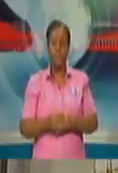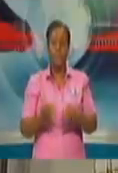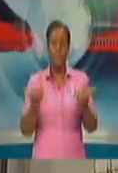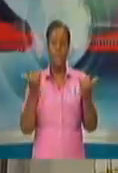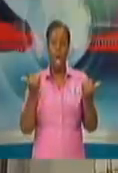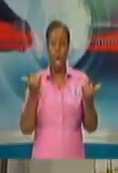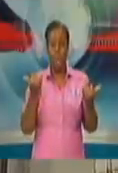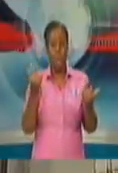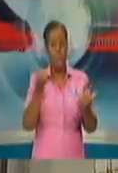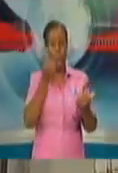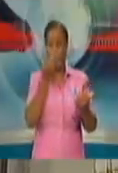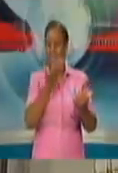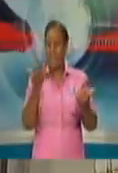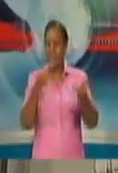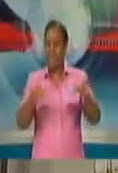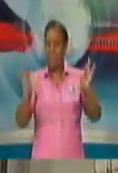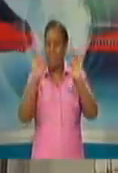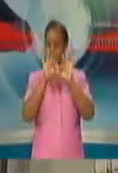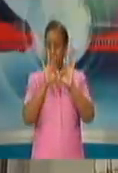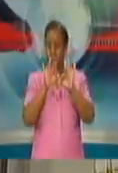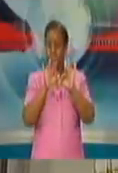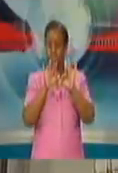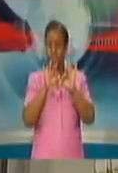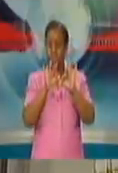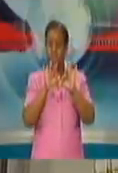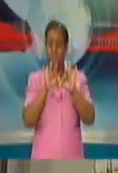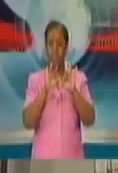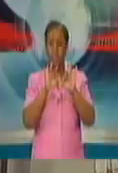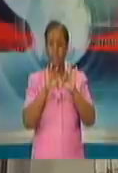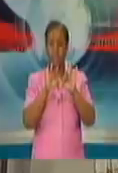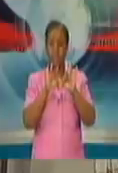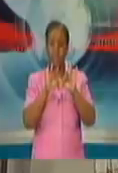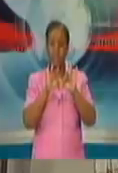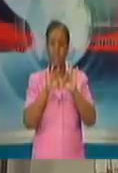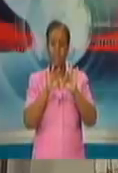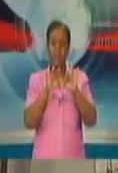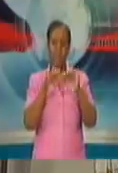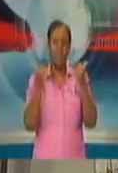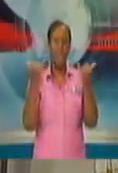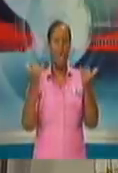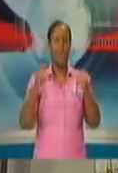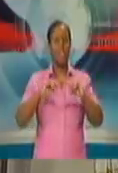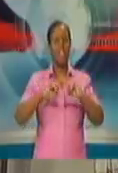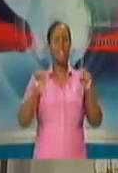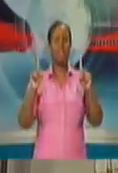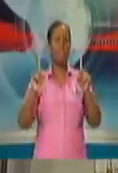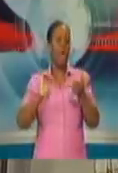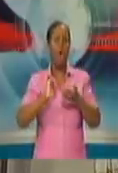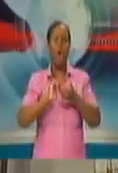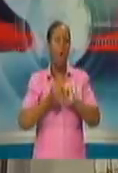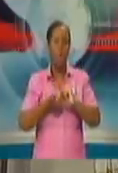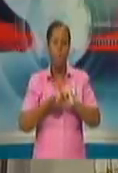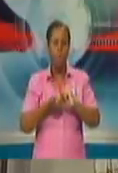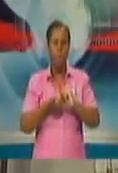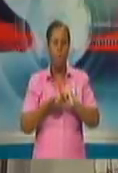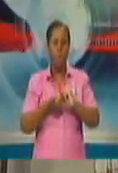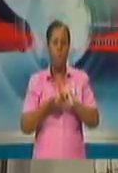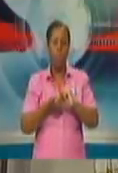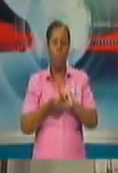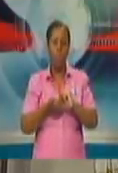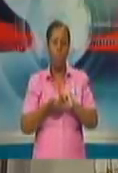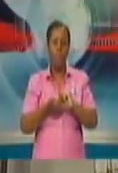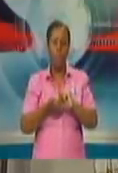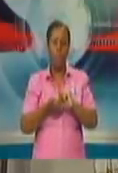The difference with this phase is that it is not solely the government's